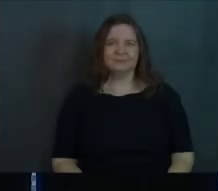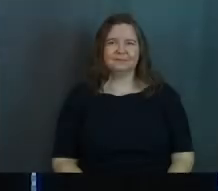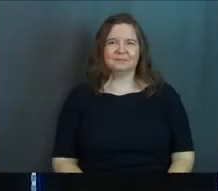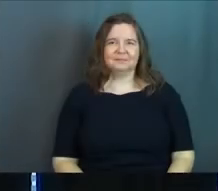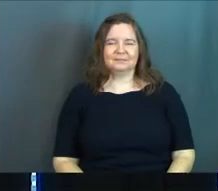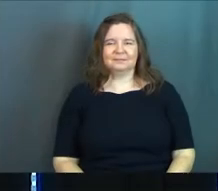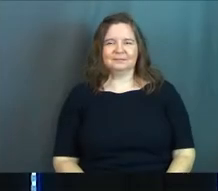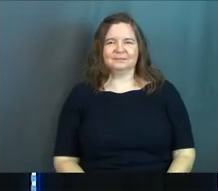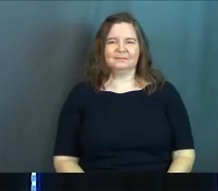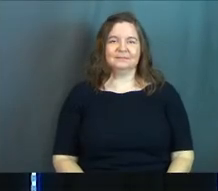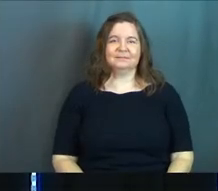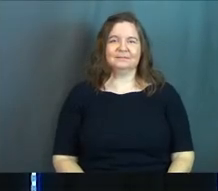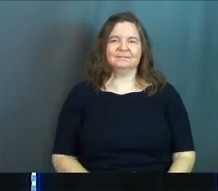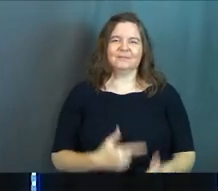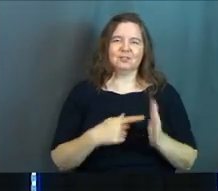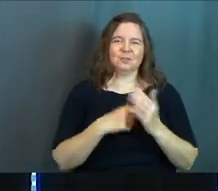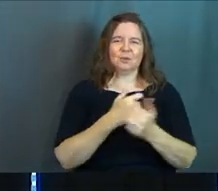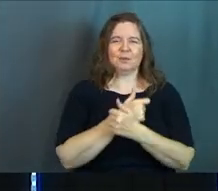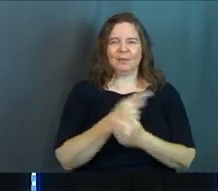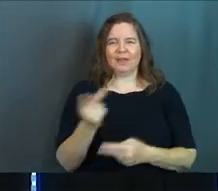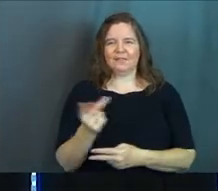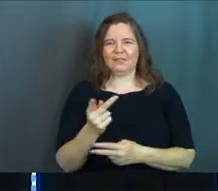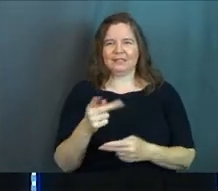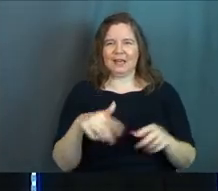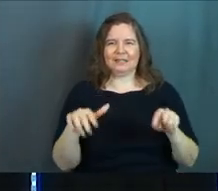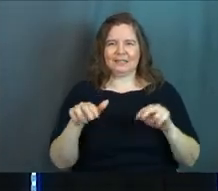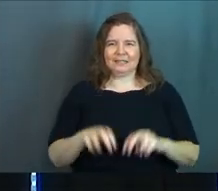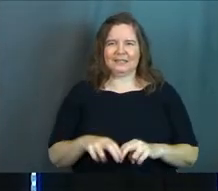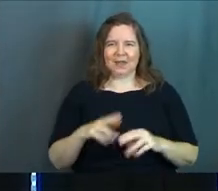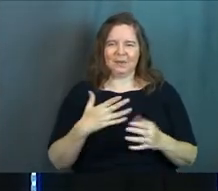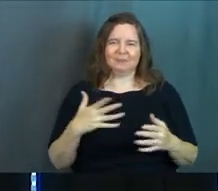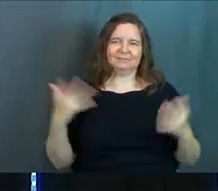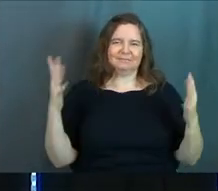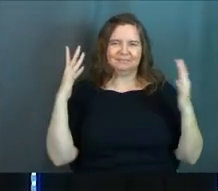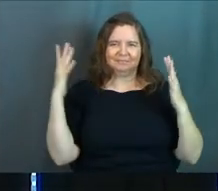Amen. Show some love to these guys as they have a seat.